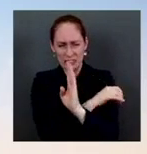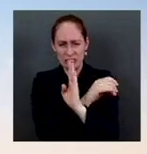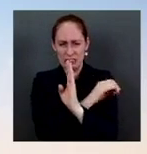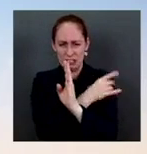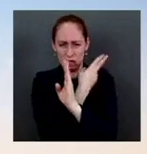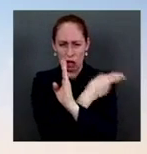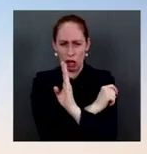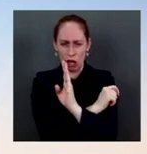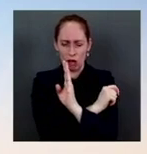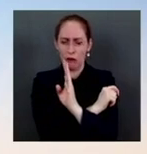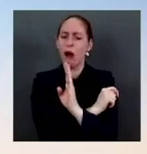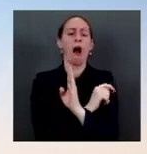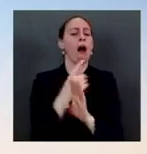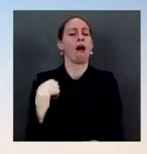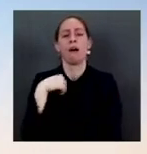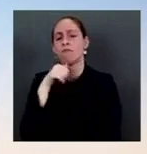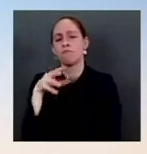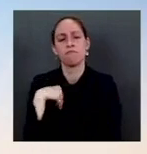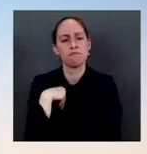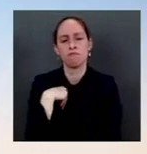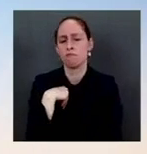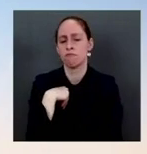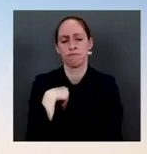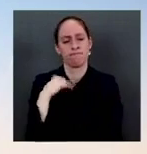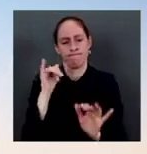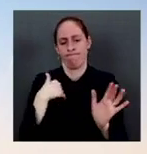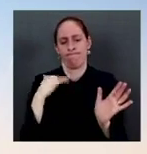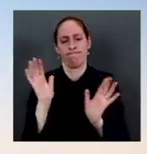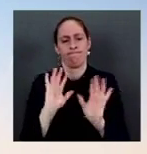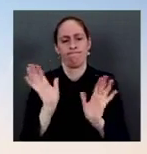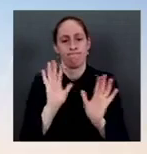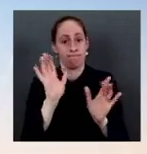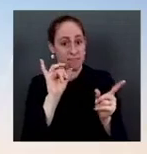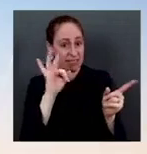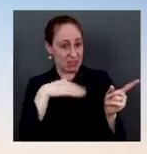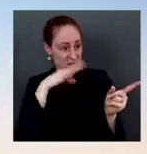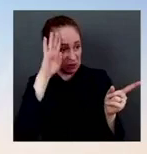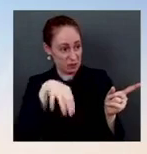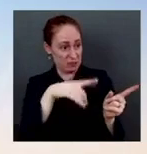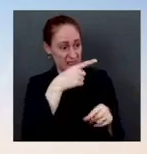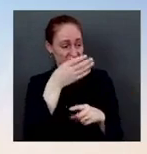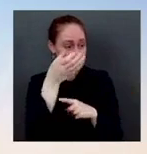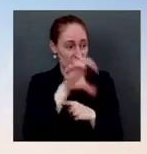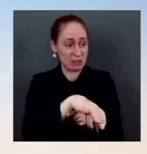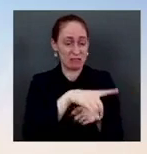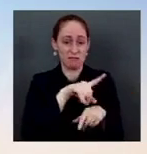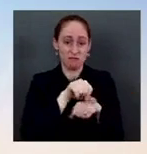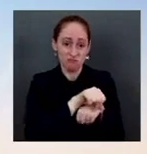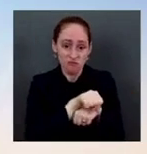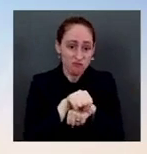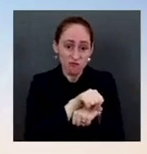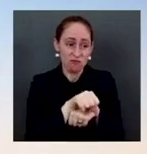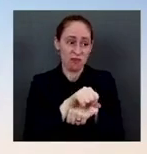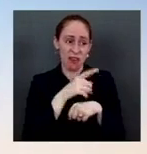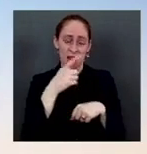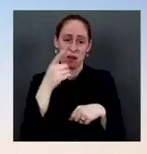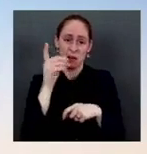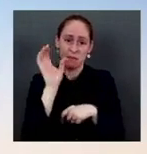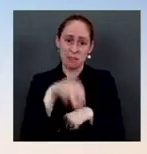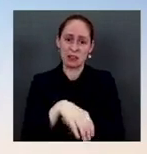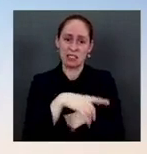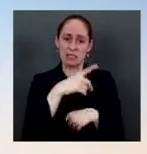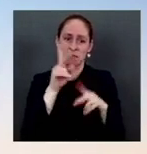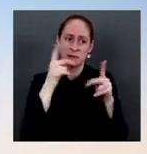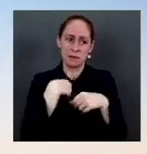from Xinjiang. The reality is that companies that fail to address forced labor and other human rights abuses in their supply chains face serious